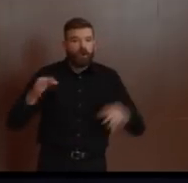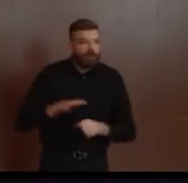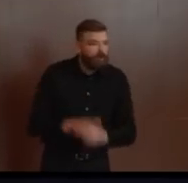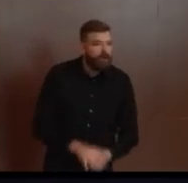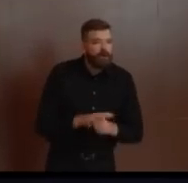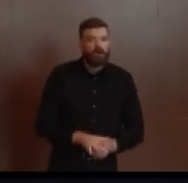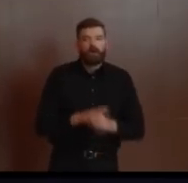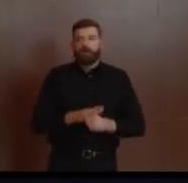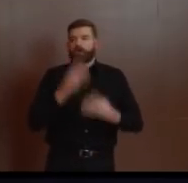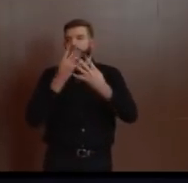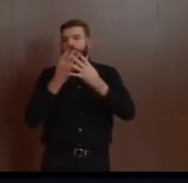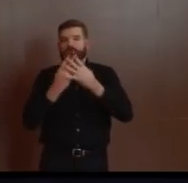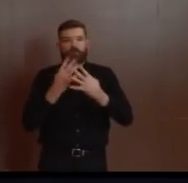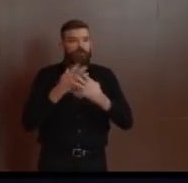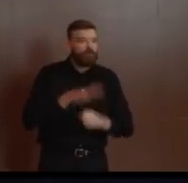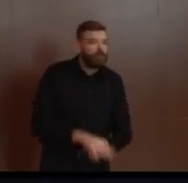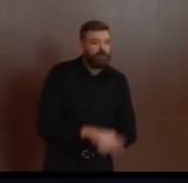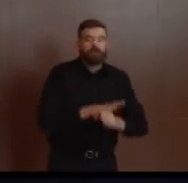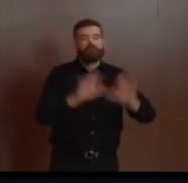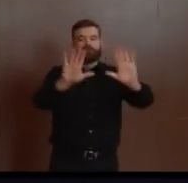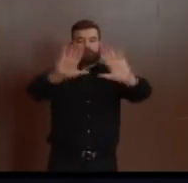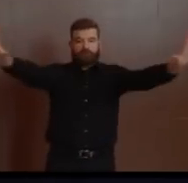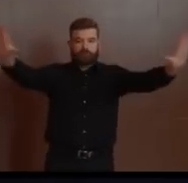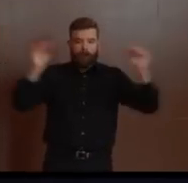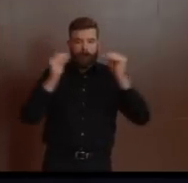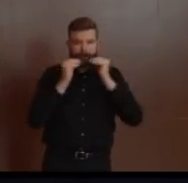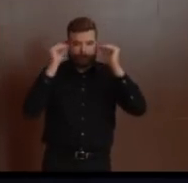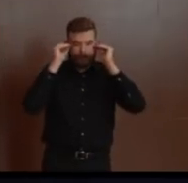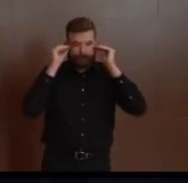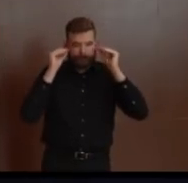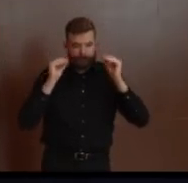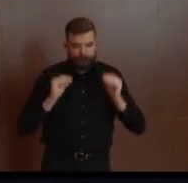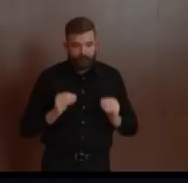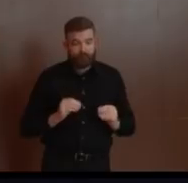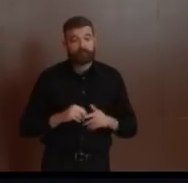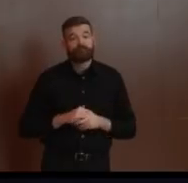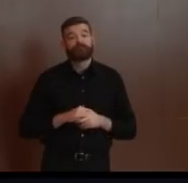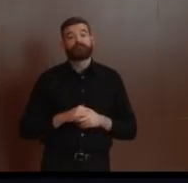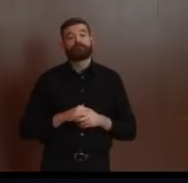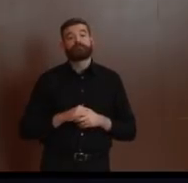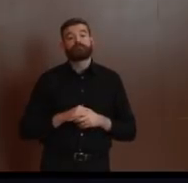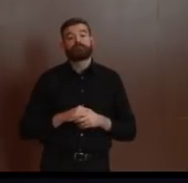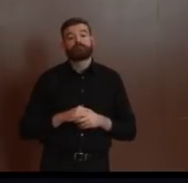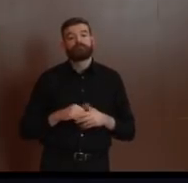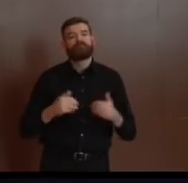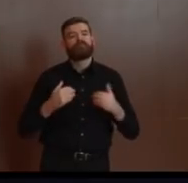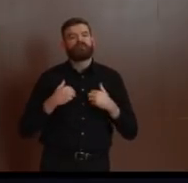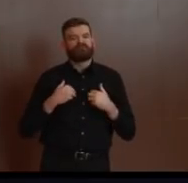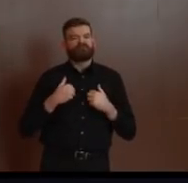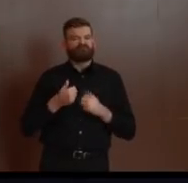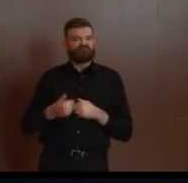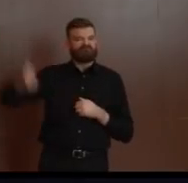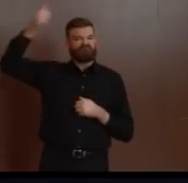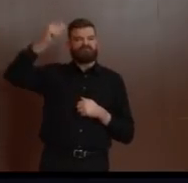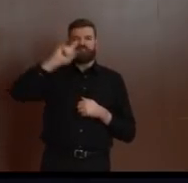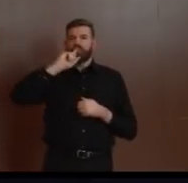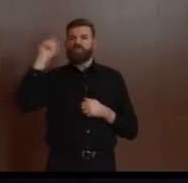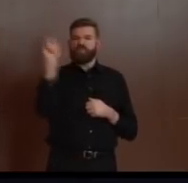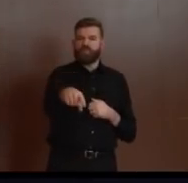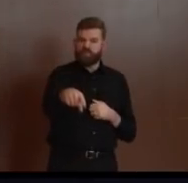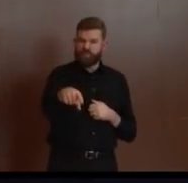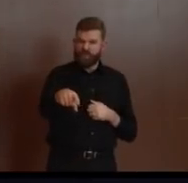At the same time that we are enforcing the Governor's EOs, we're continuing to take action to address price gouging related to COVID-19.